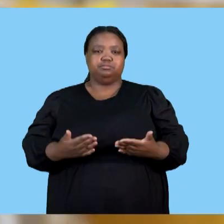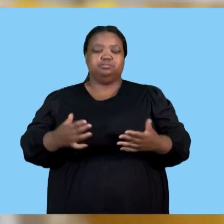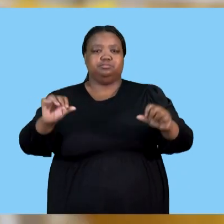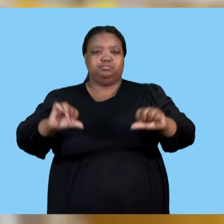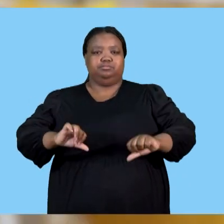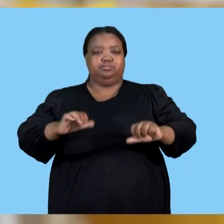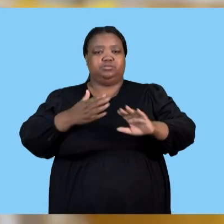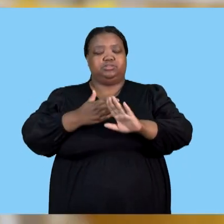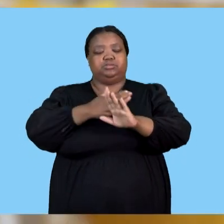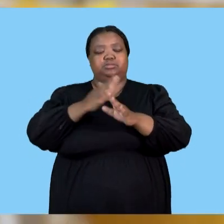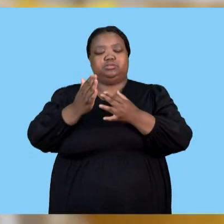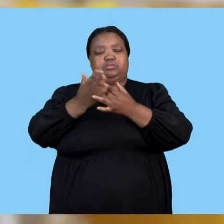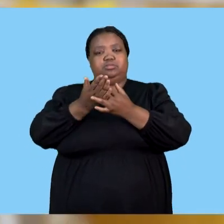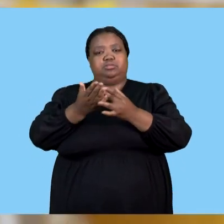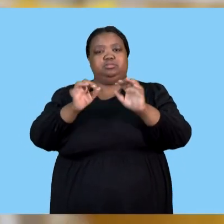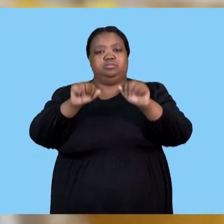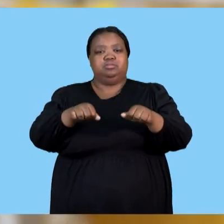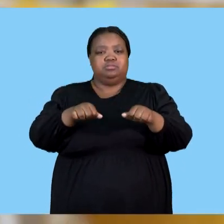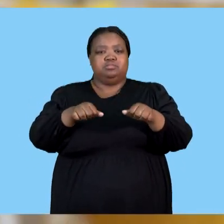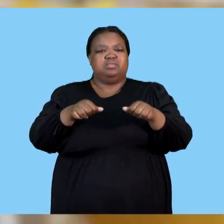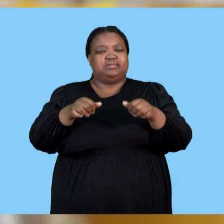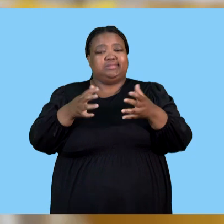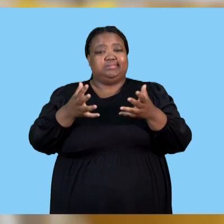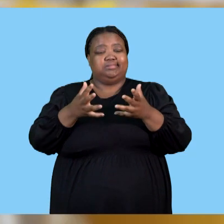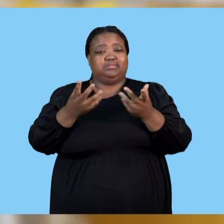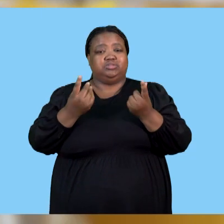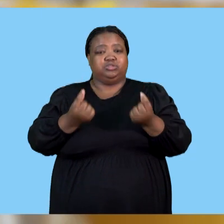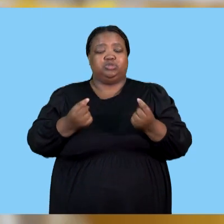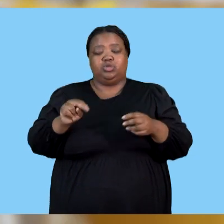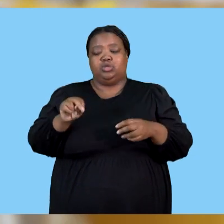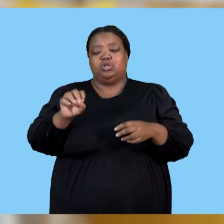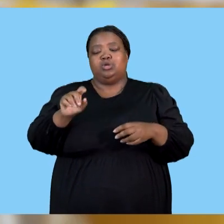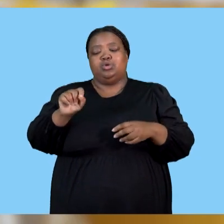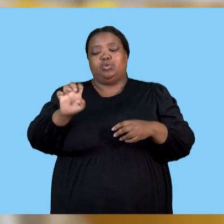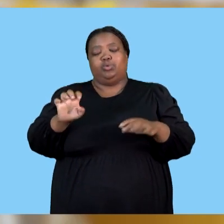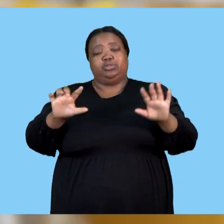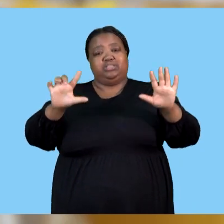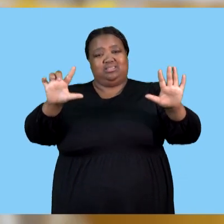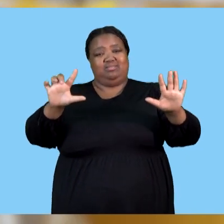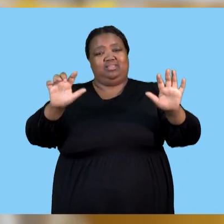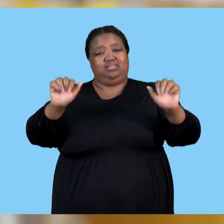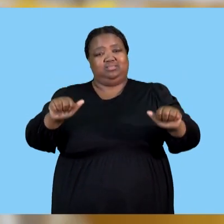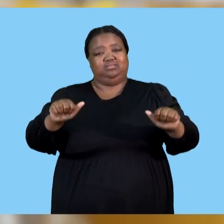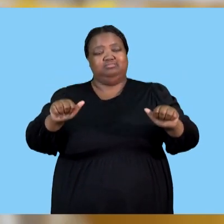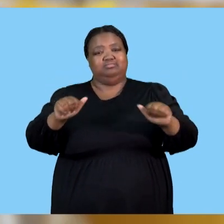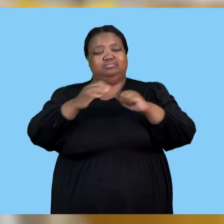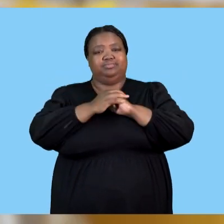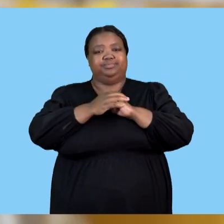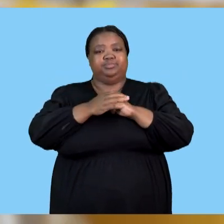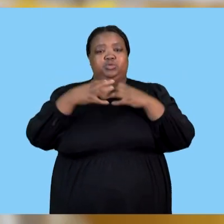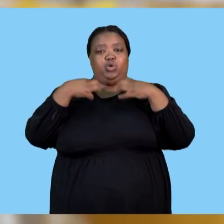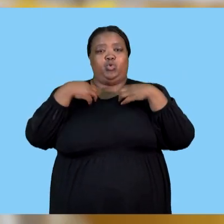Welcome back, dear learners. Before the ad break, we're able to do note seven, which is your